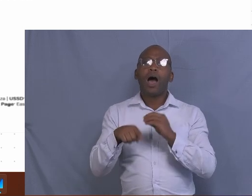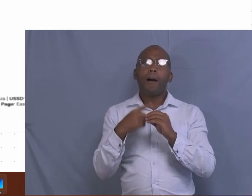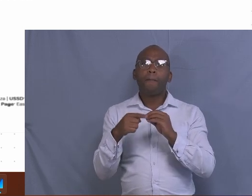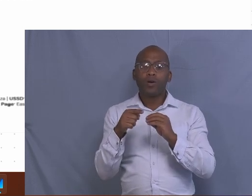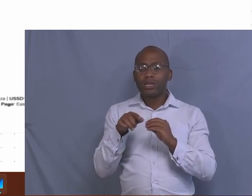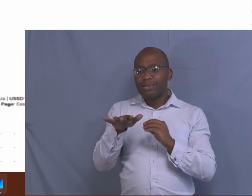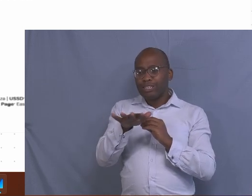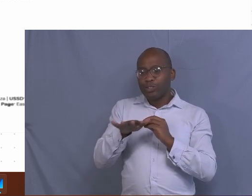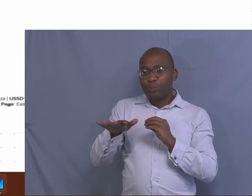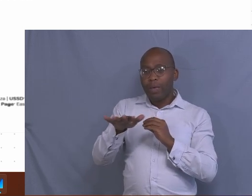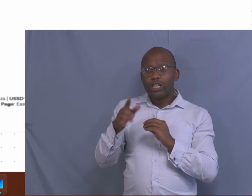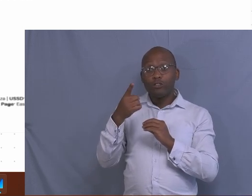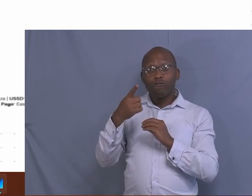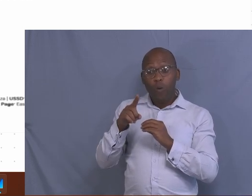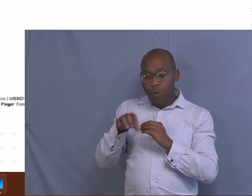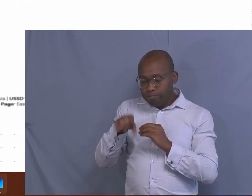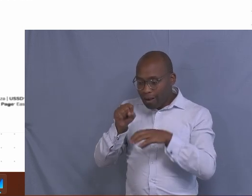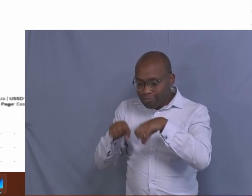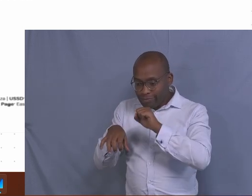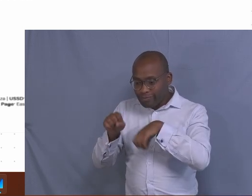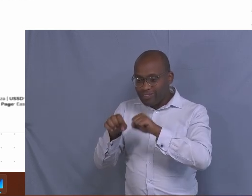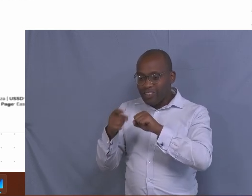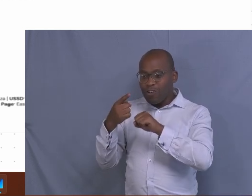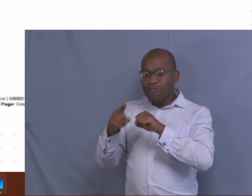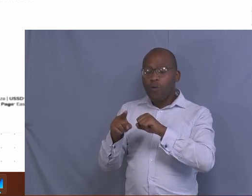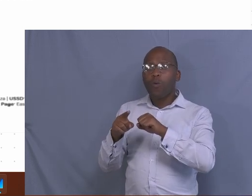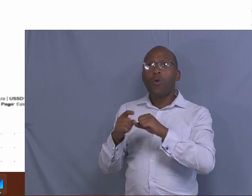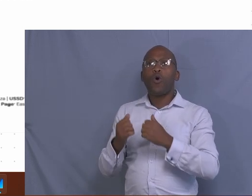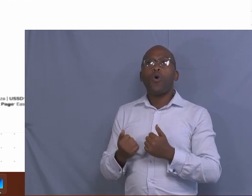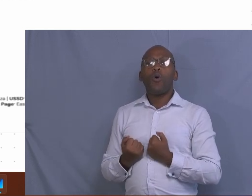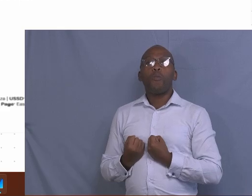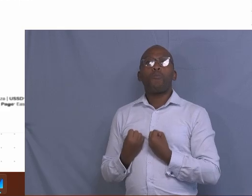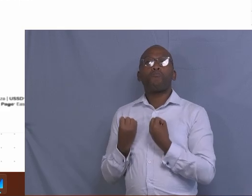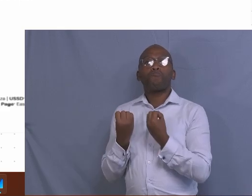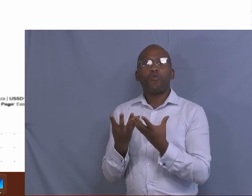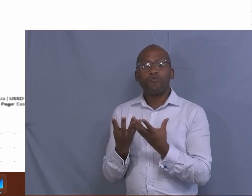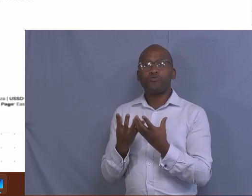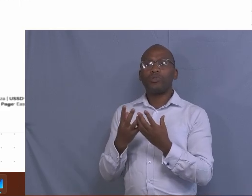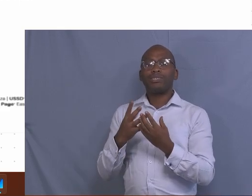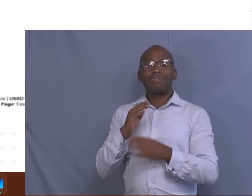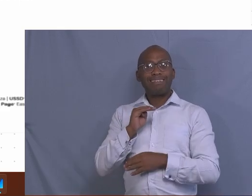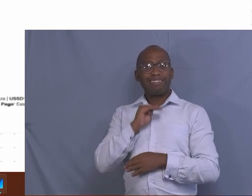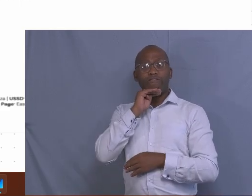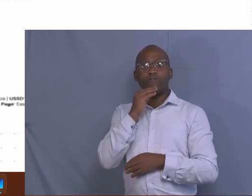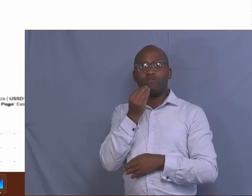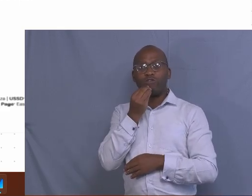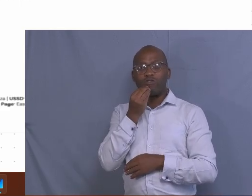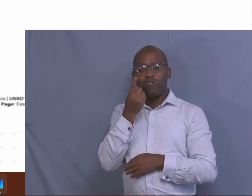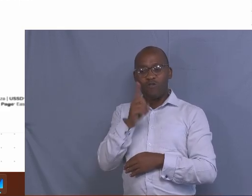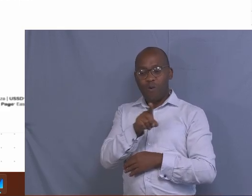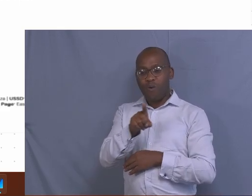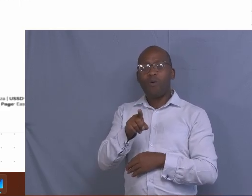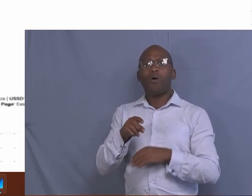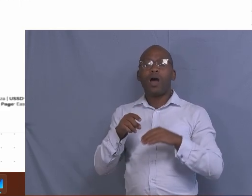grazing that is necessary to produce enough feed for certain types of animals without losing